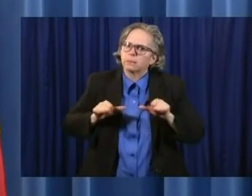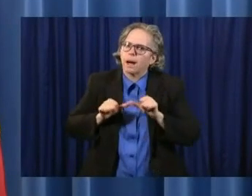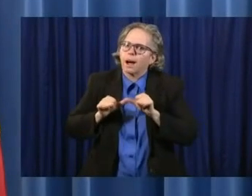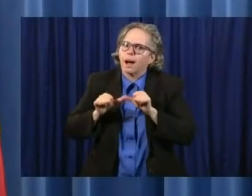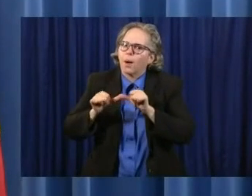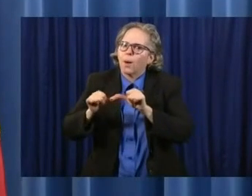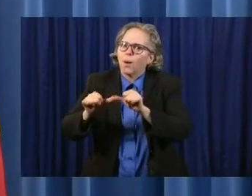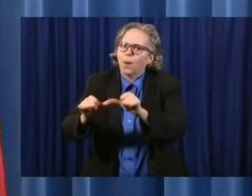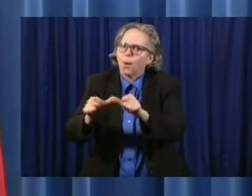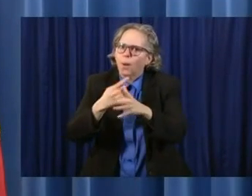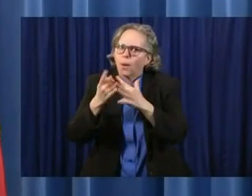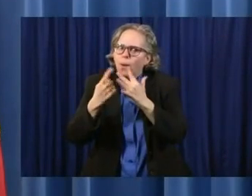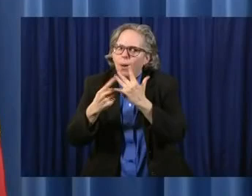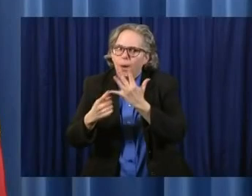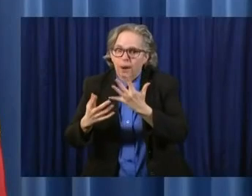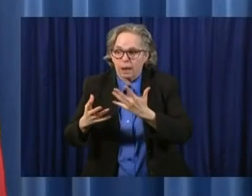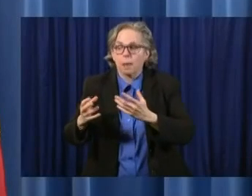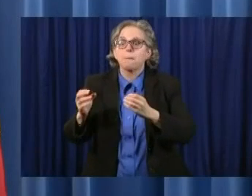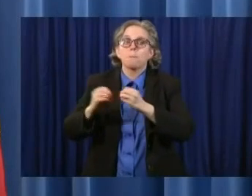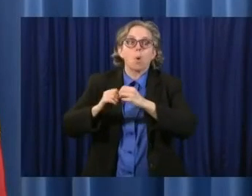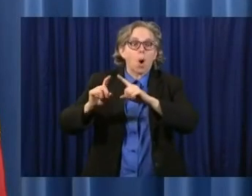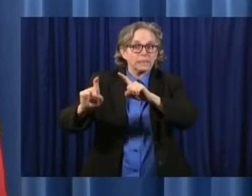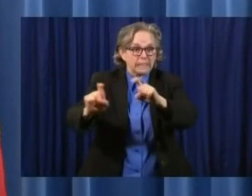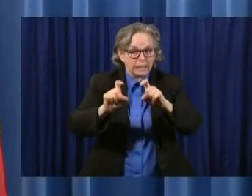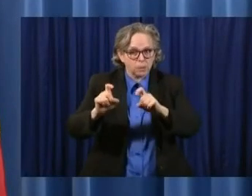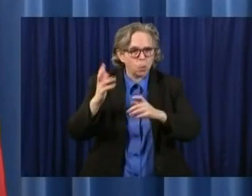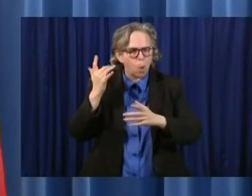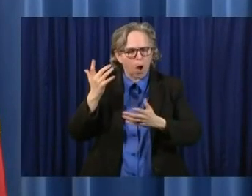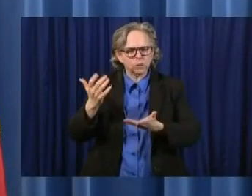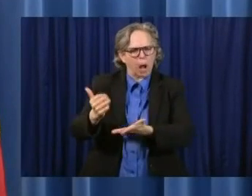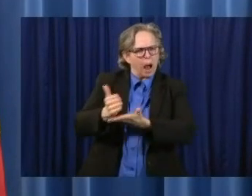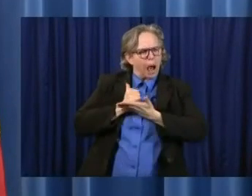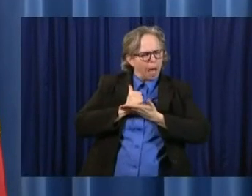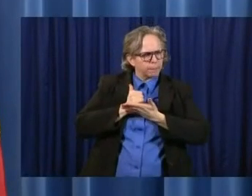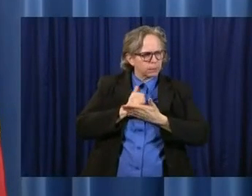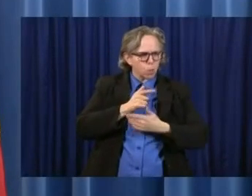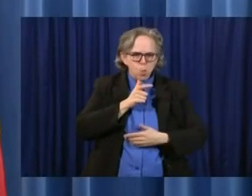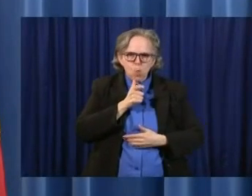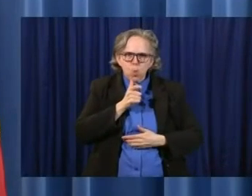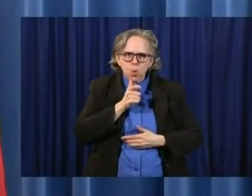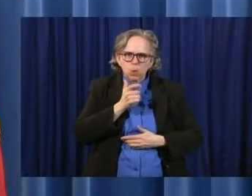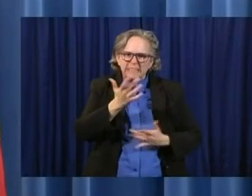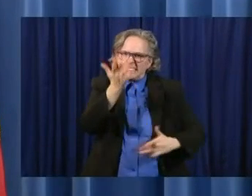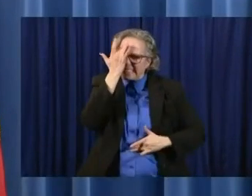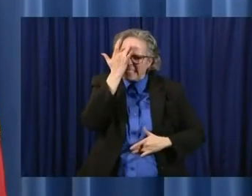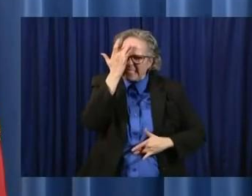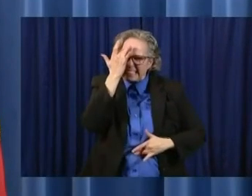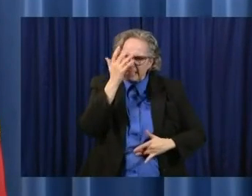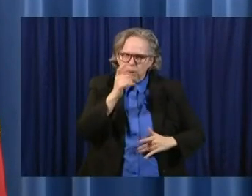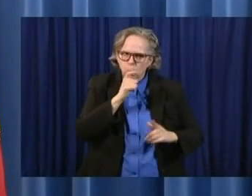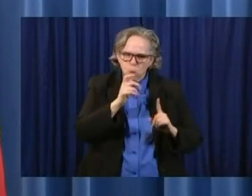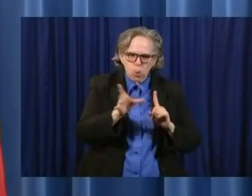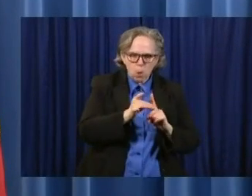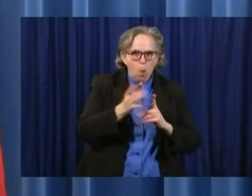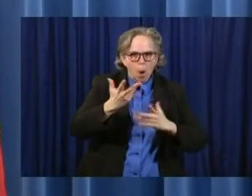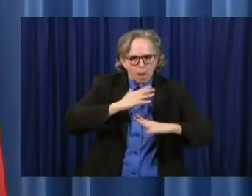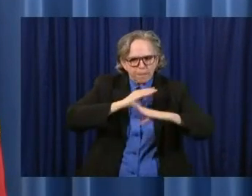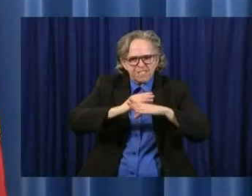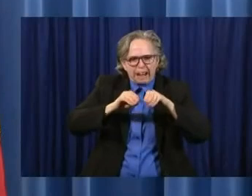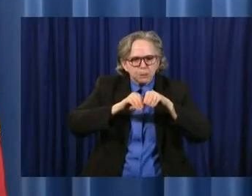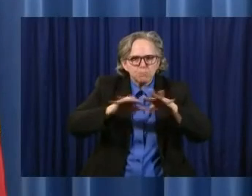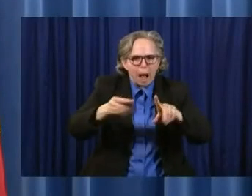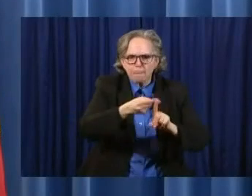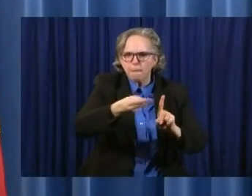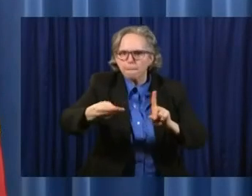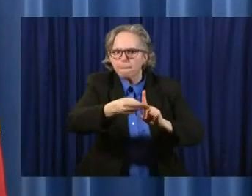are sick and who live and work in areas where the virus may rapidly spread so we can better protect our loved ones and those who are